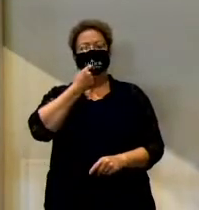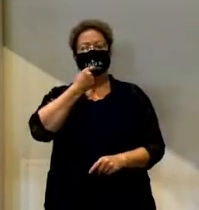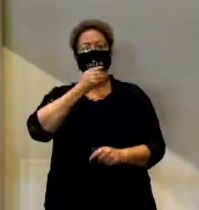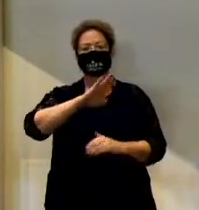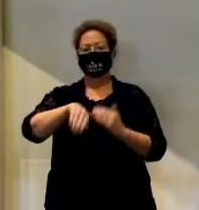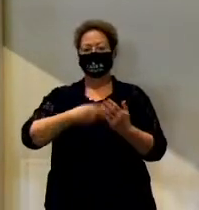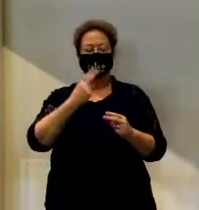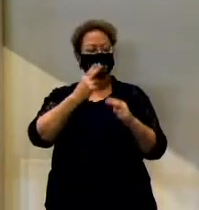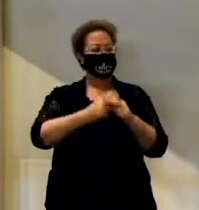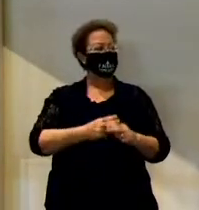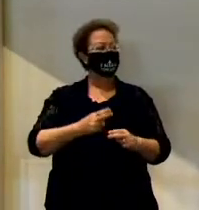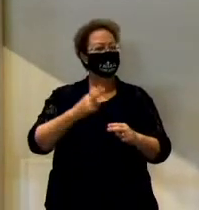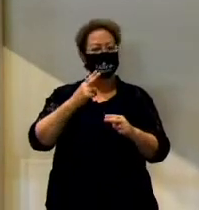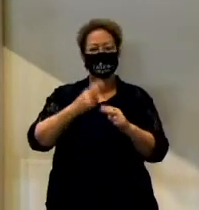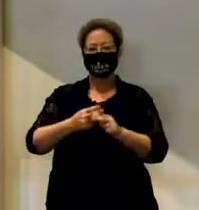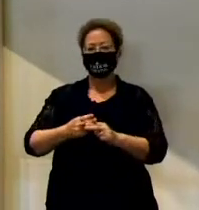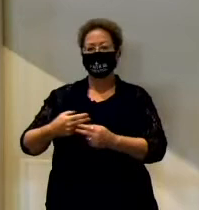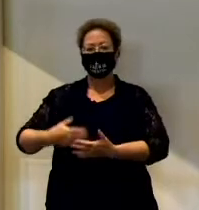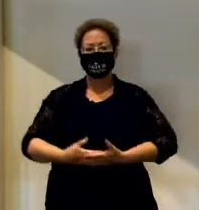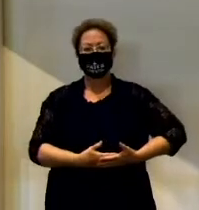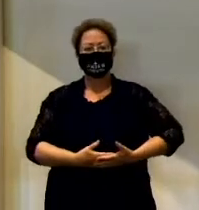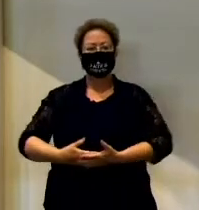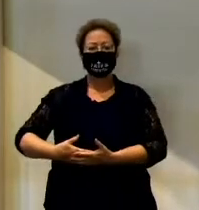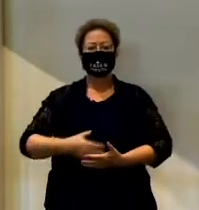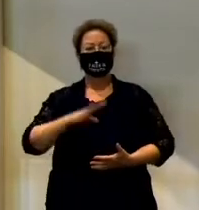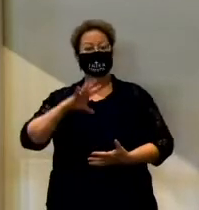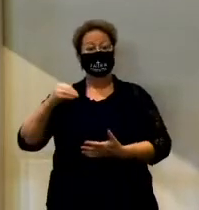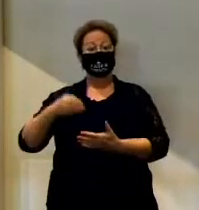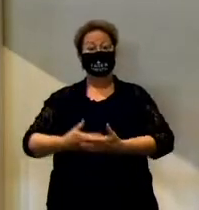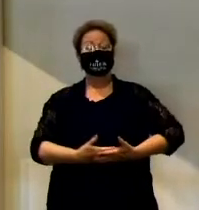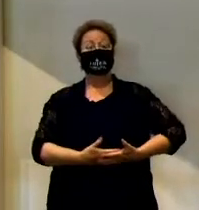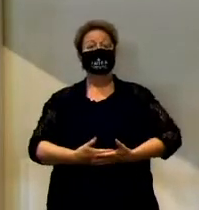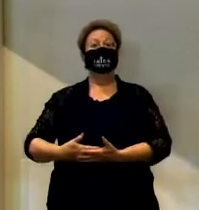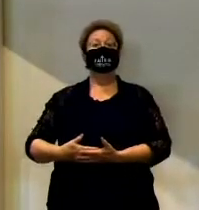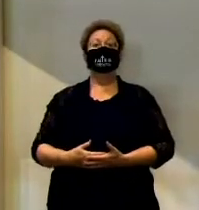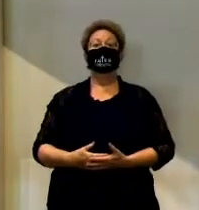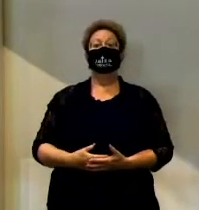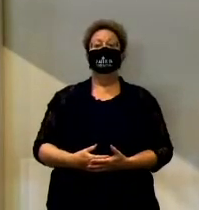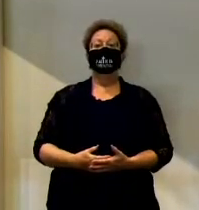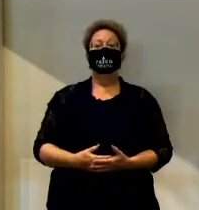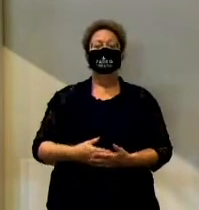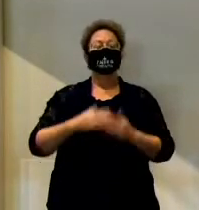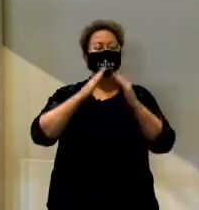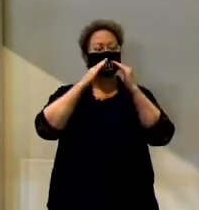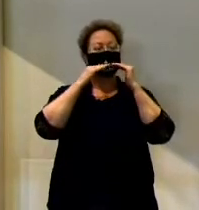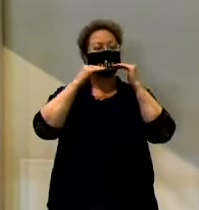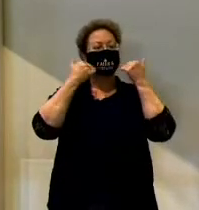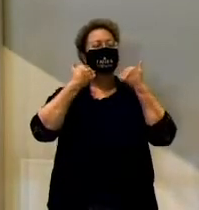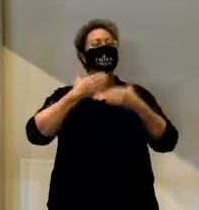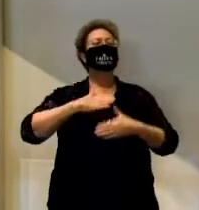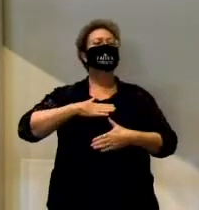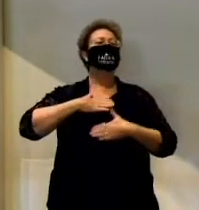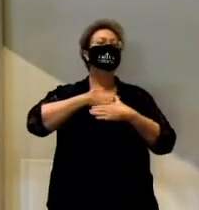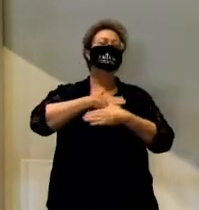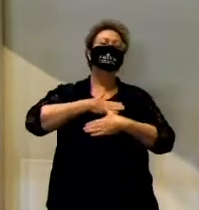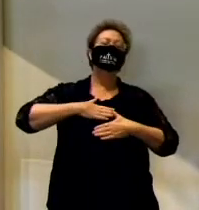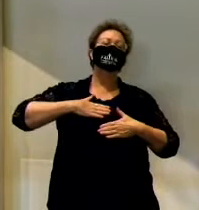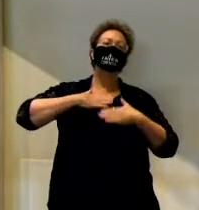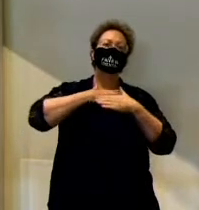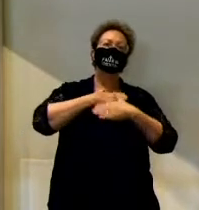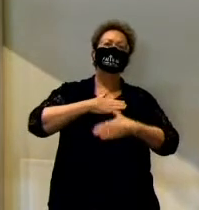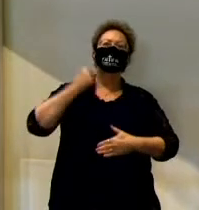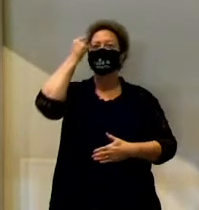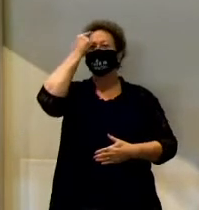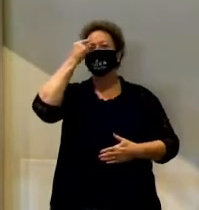babies that we had cared for, and their adoptive parents. And the whole time she did it, she just had this look of joy and satisfaction